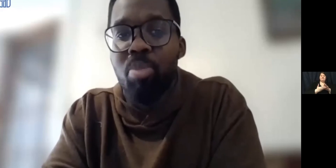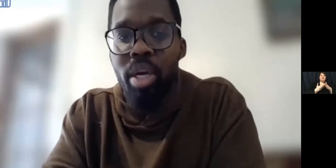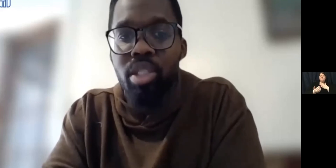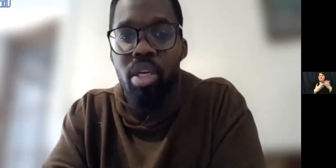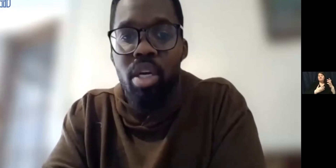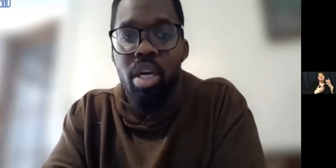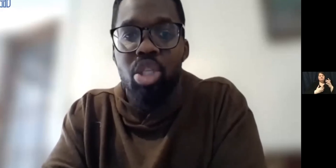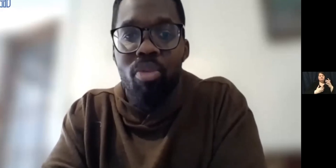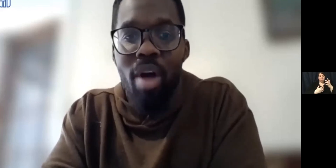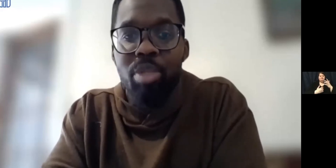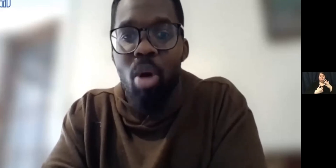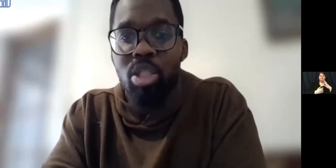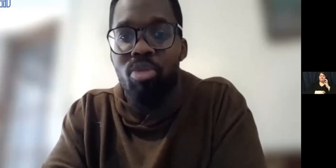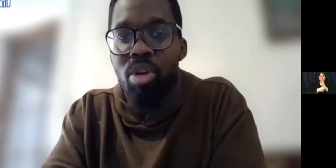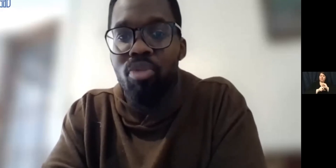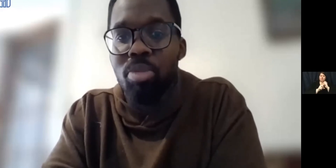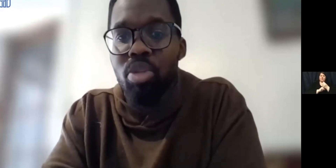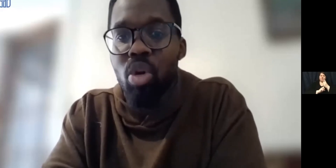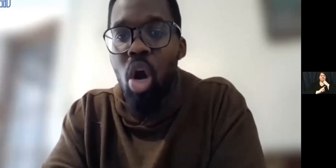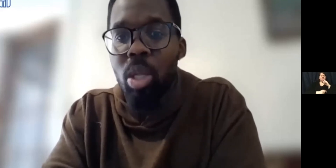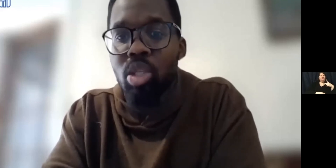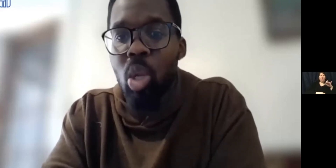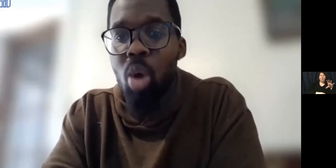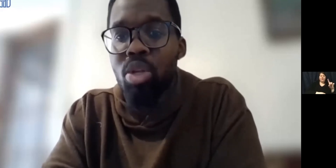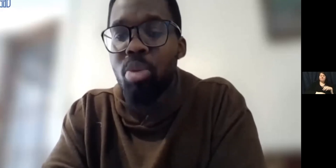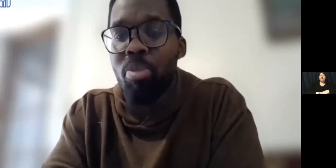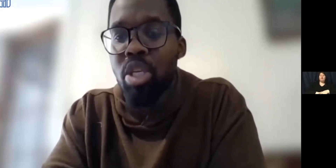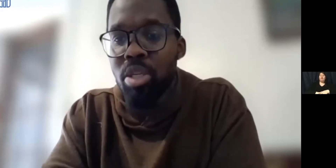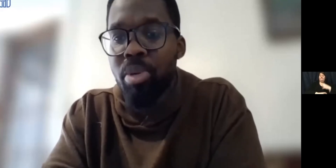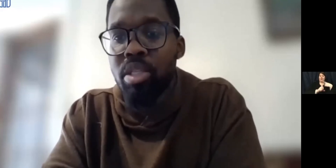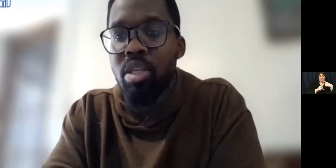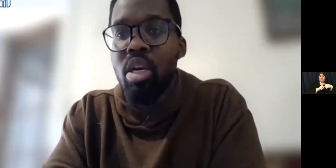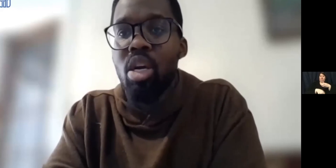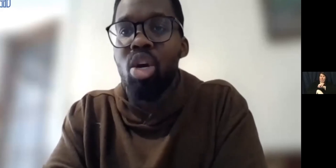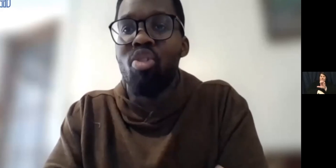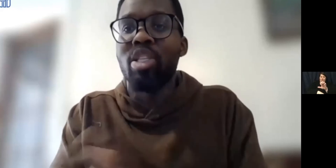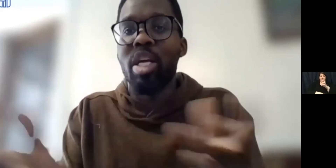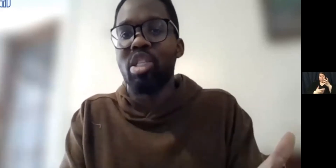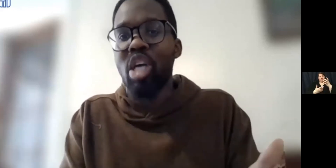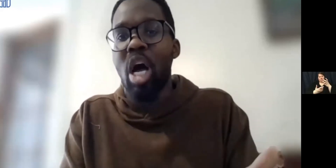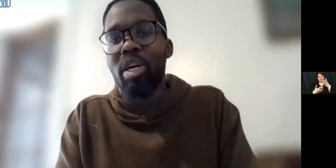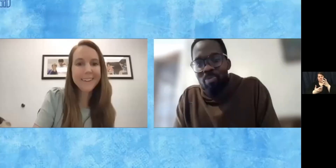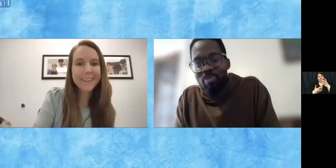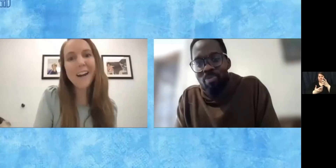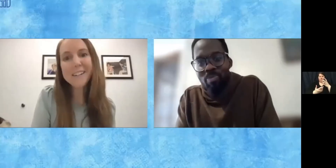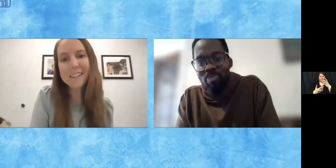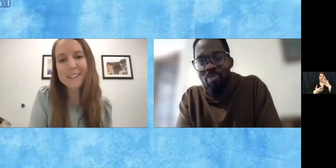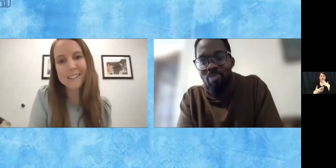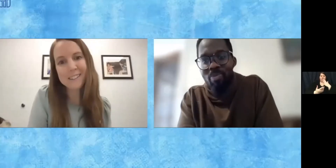she remains poised. She provides positive reinforcement to her colleagues along with the participants. Congratulations, Anna.